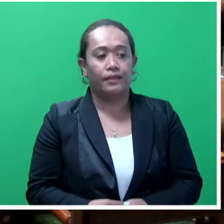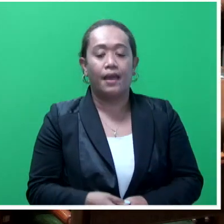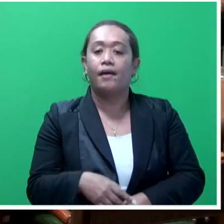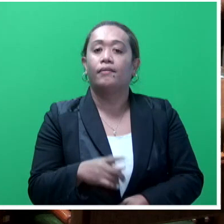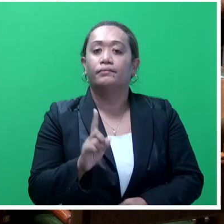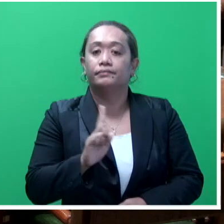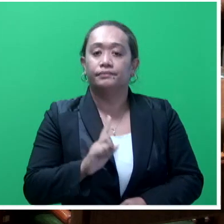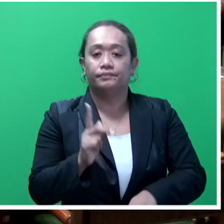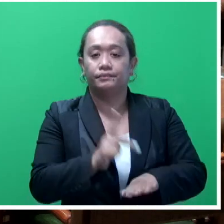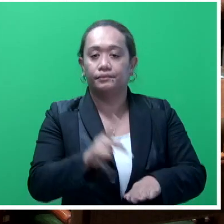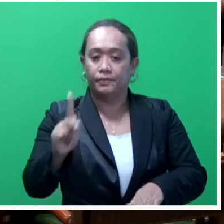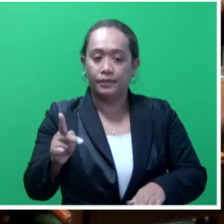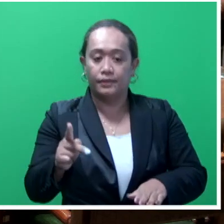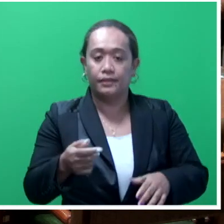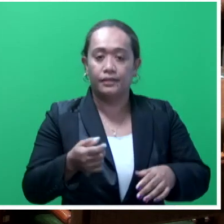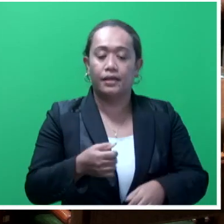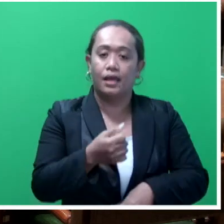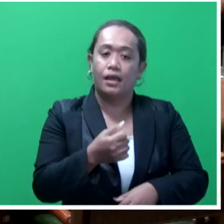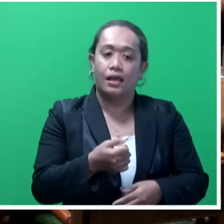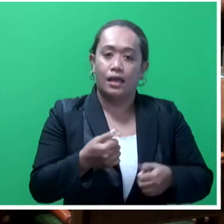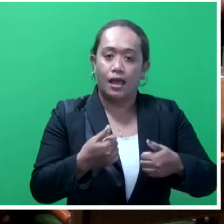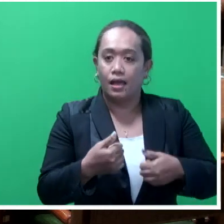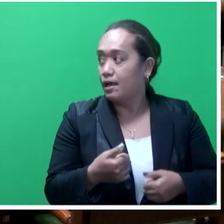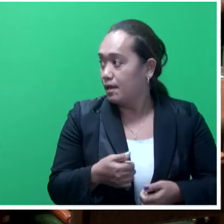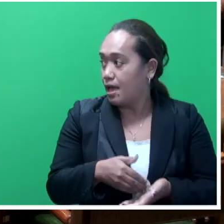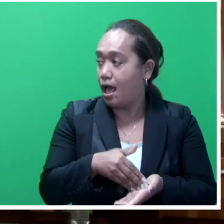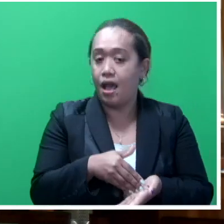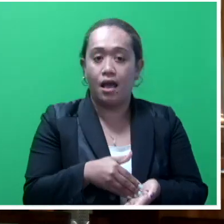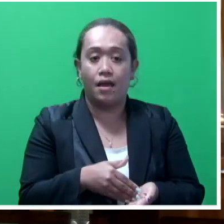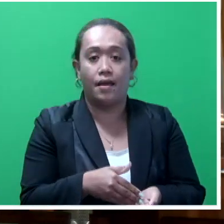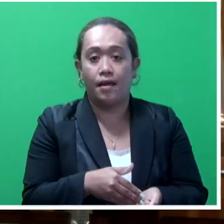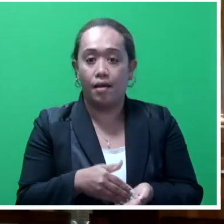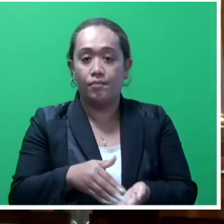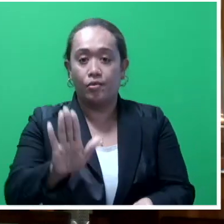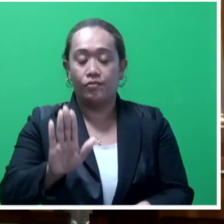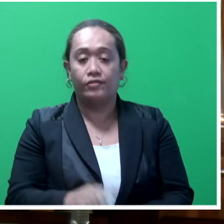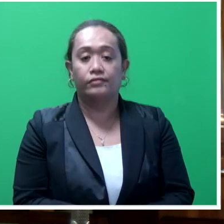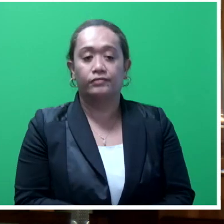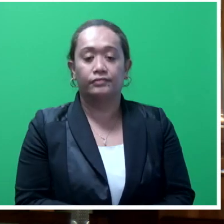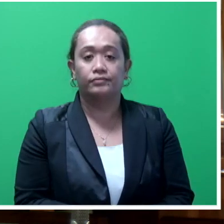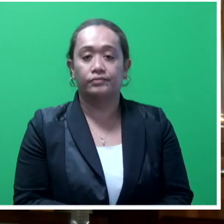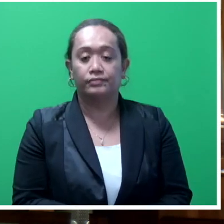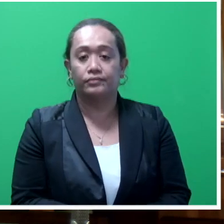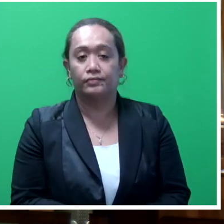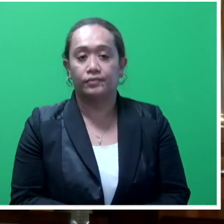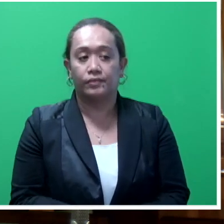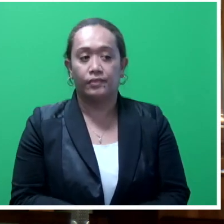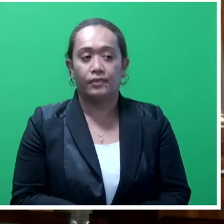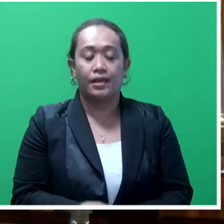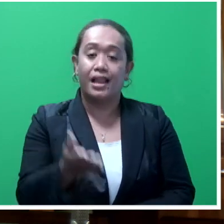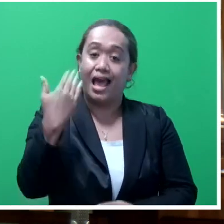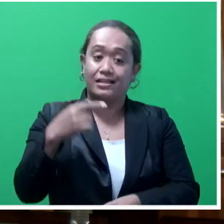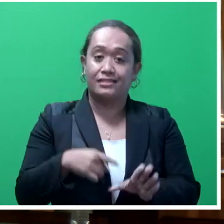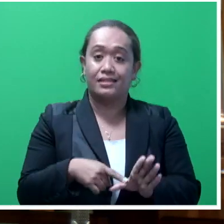Parliament approved this particular law, Mr Speaker, sir, in December of last year. On the 11th of December, it was